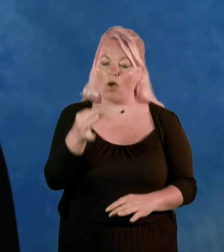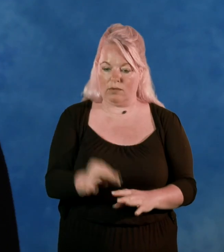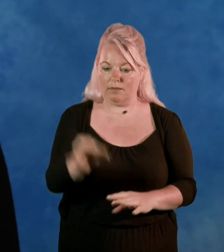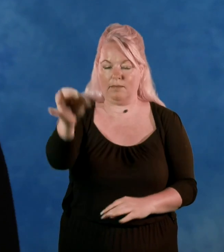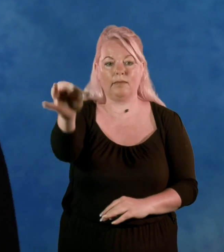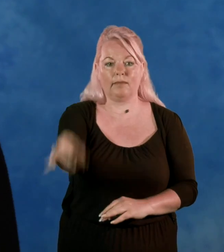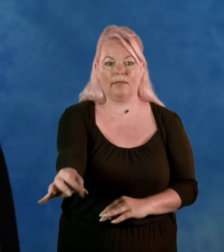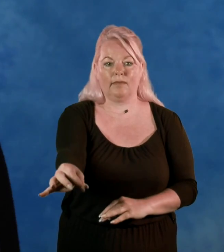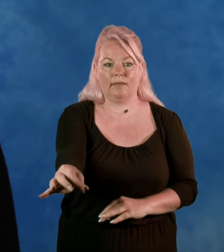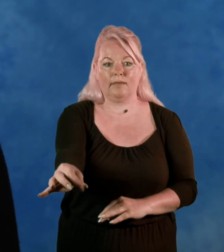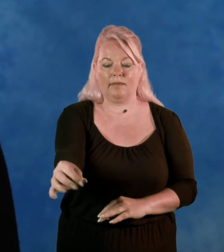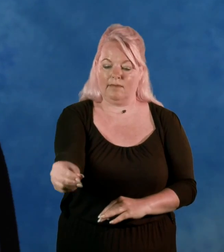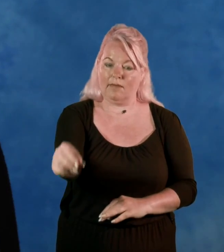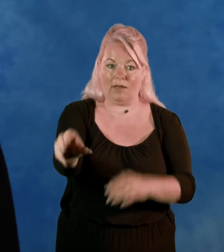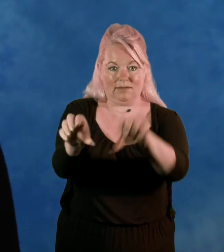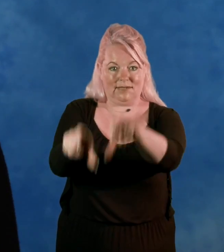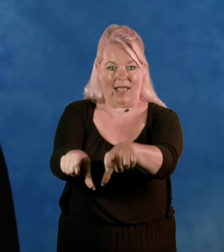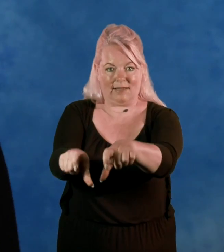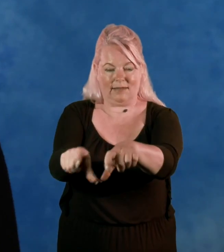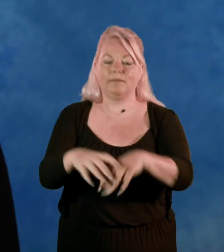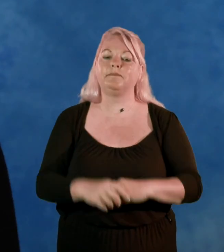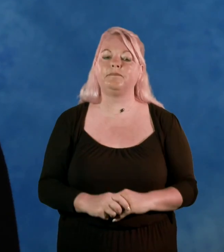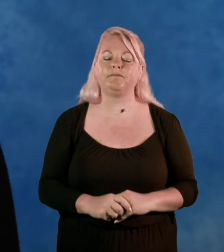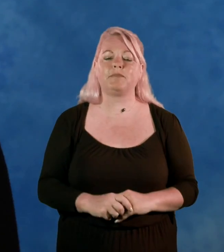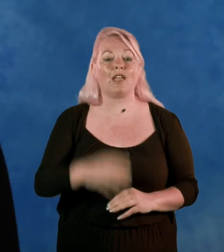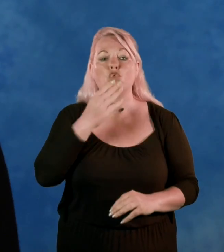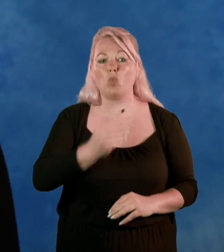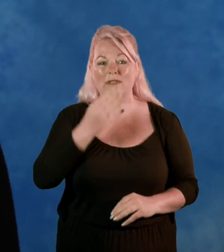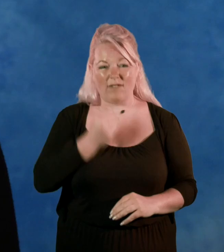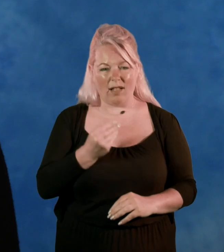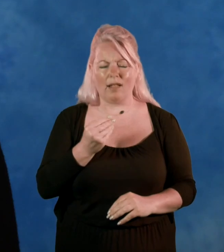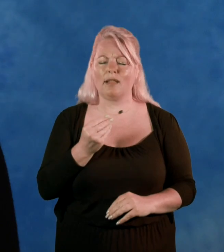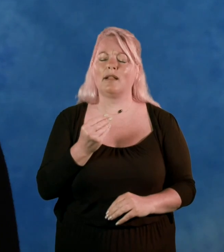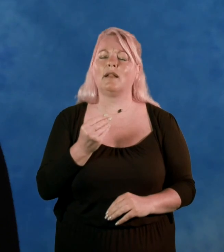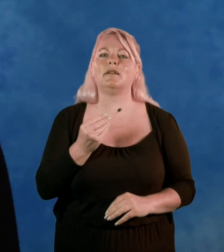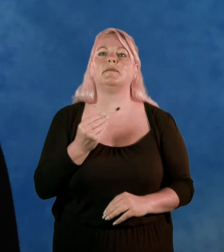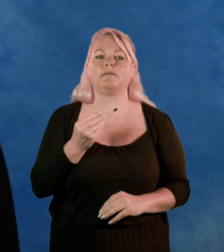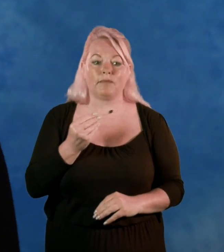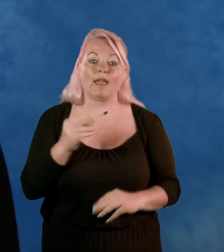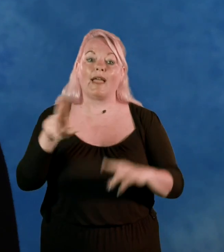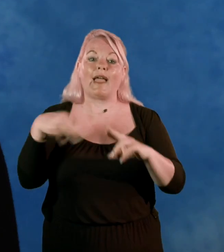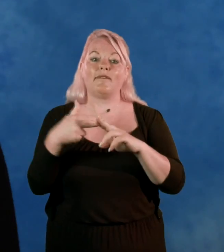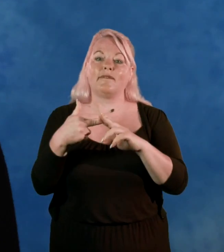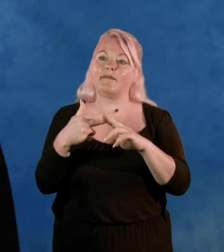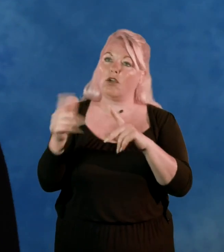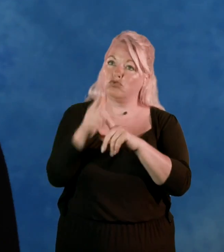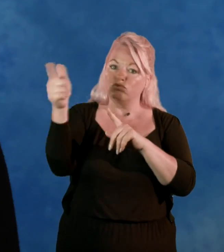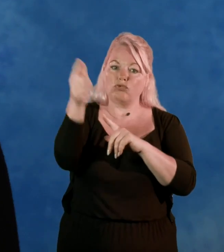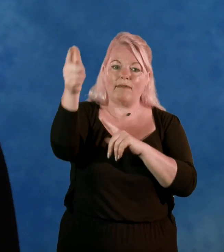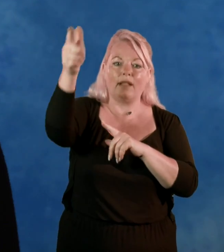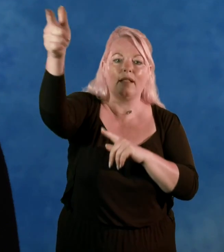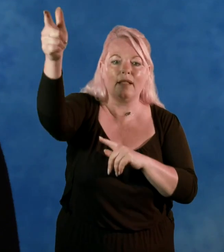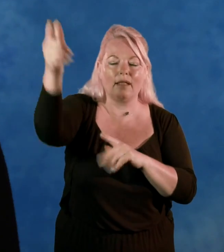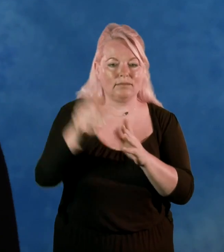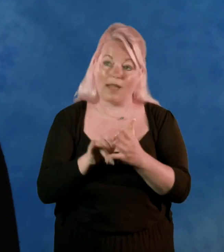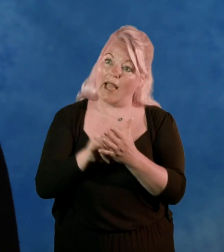microphone jack. I find it very useful for long distance travel if I'm on an aeroplane